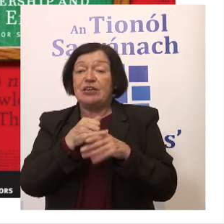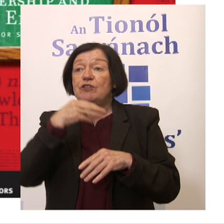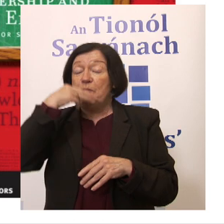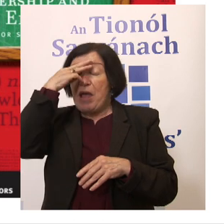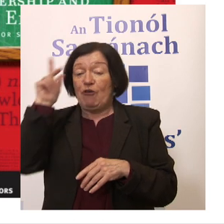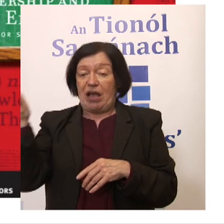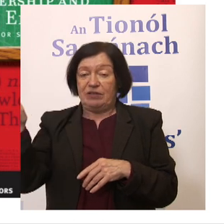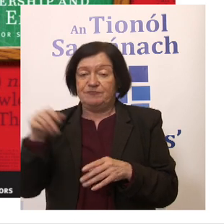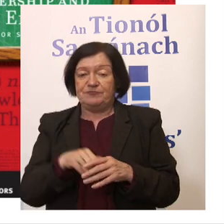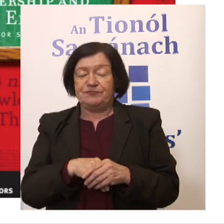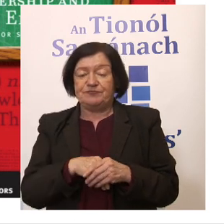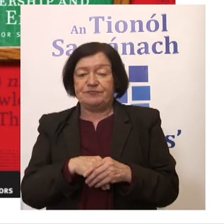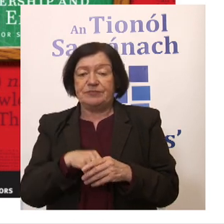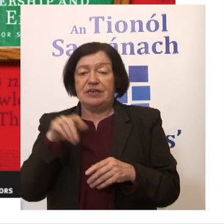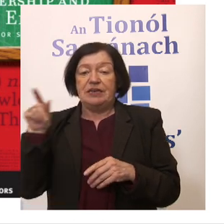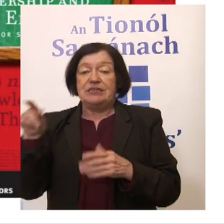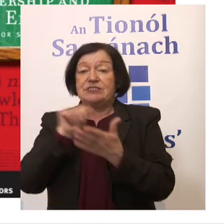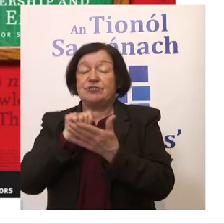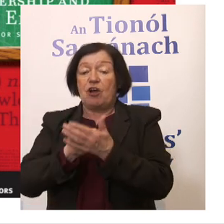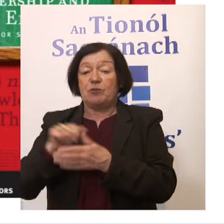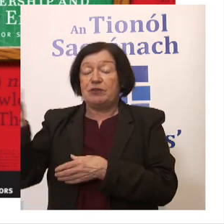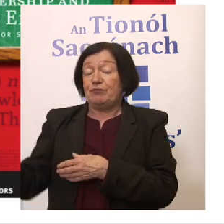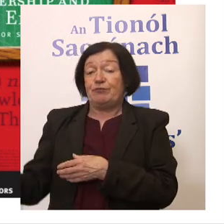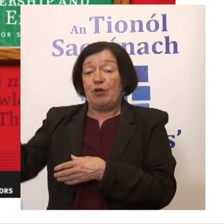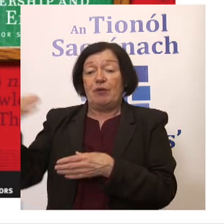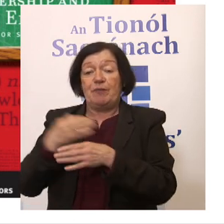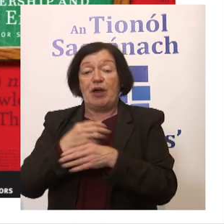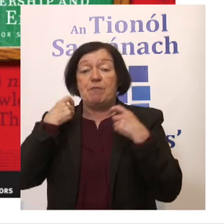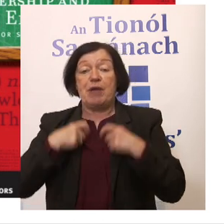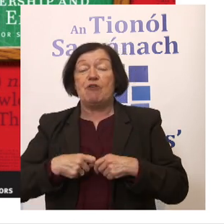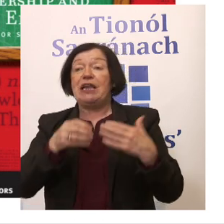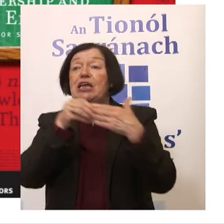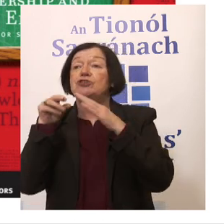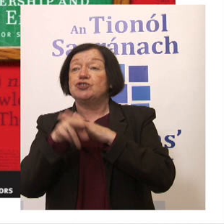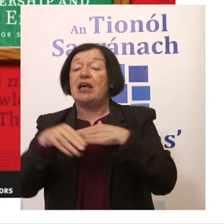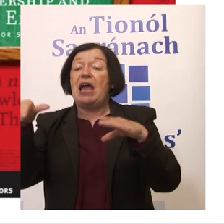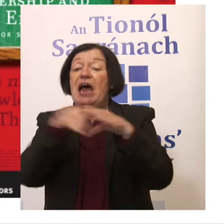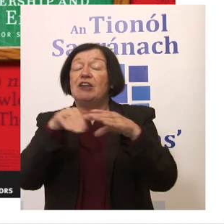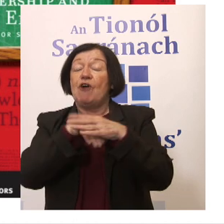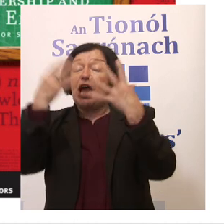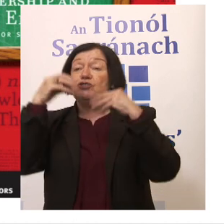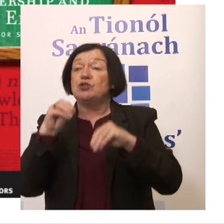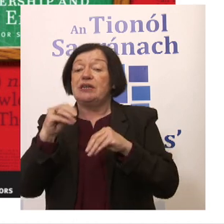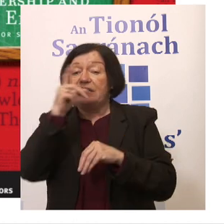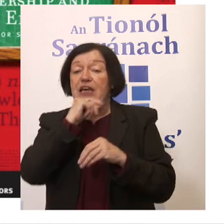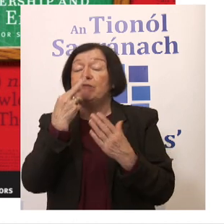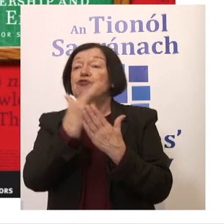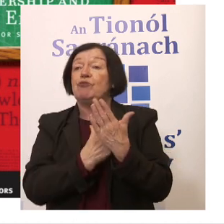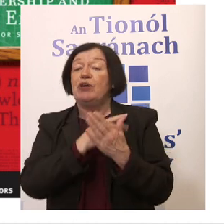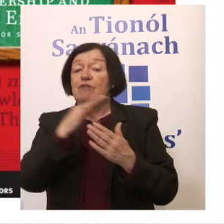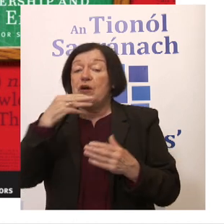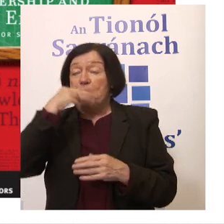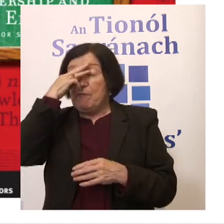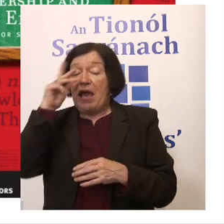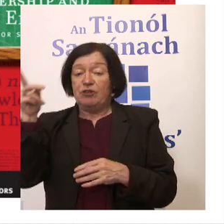US. So this is a document produced by the mayoral leadership and involvement in education. is the name of the report from the